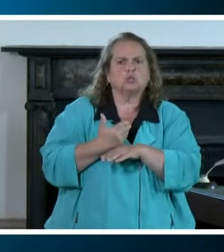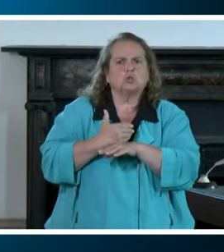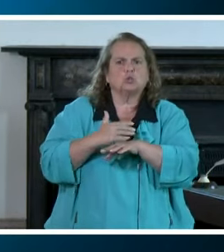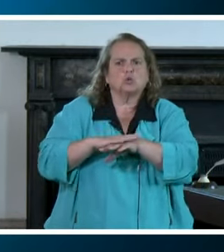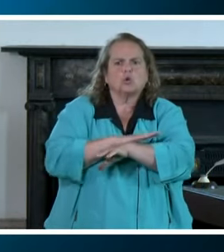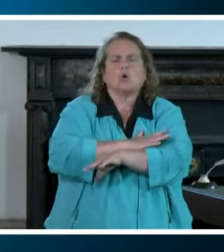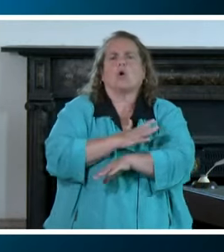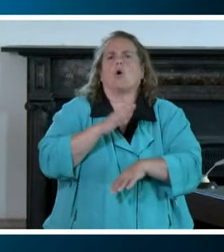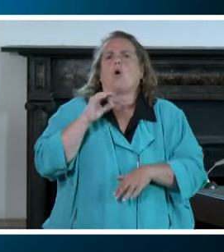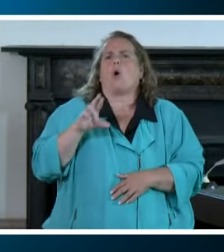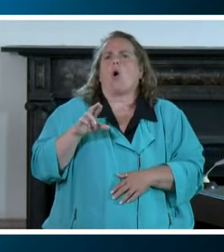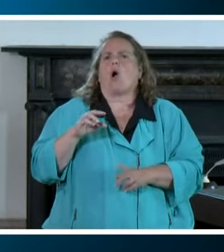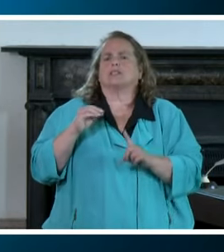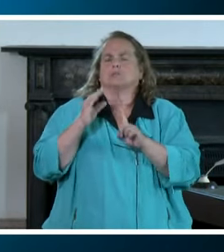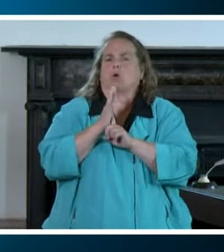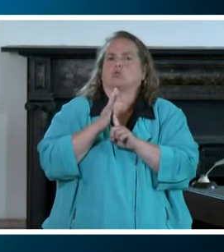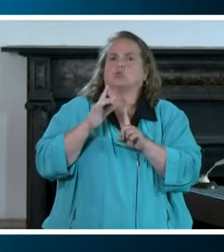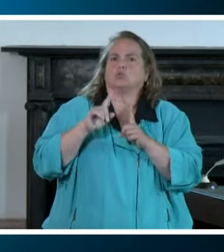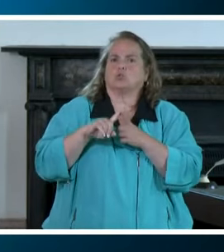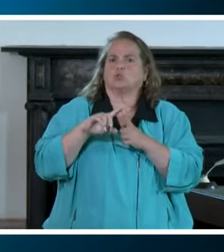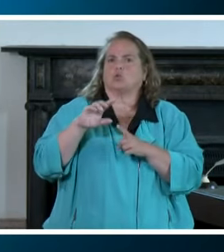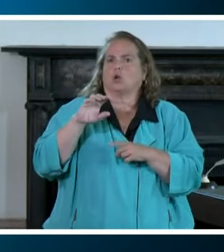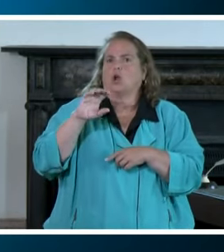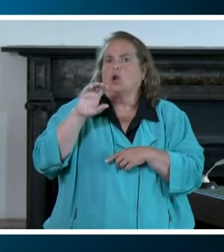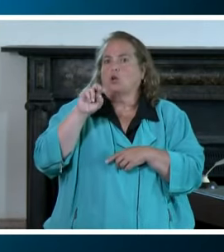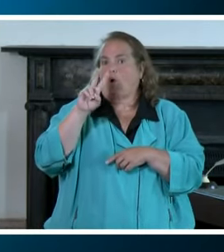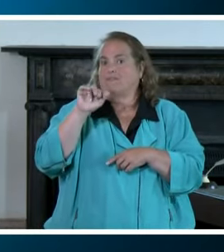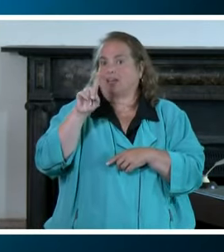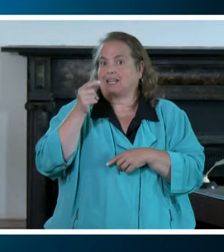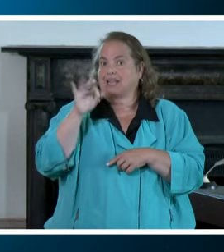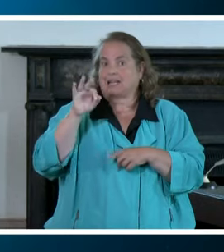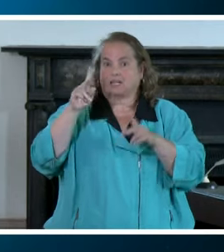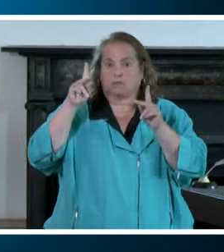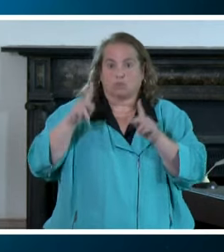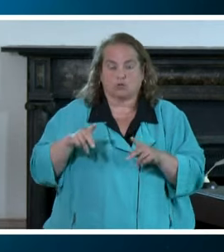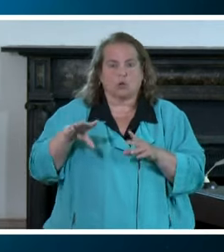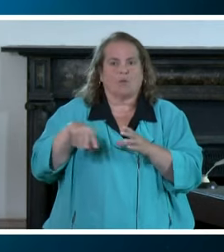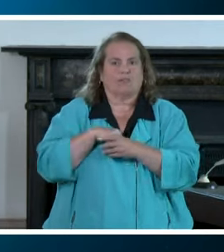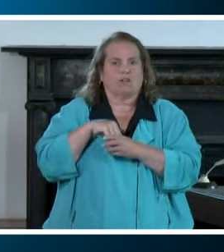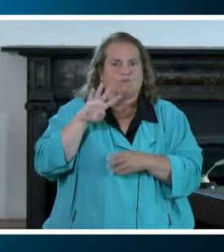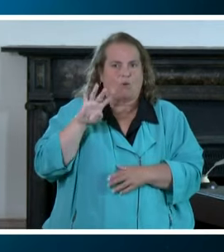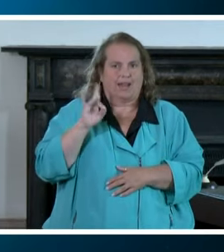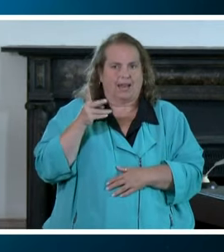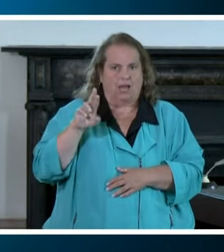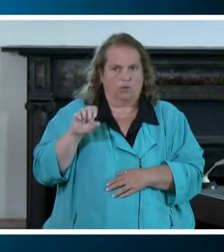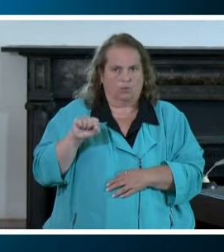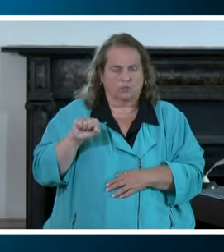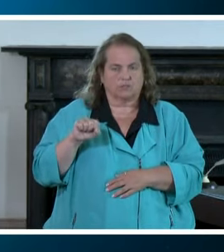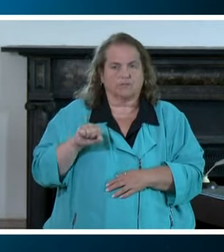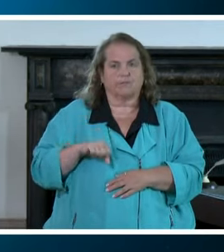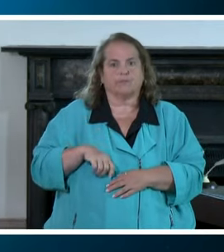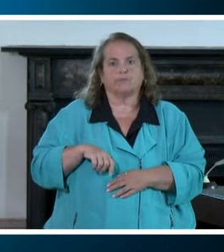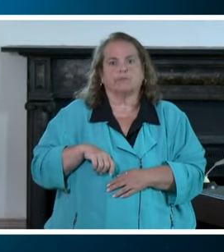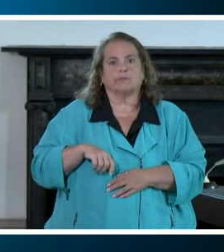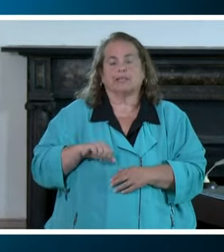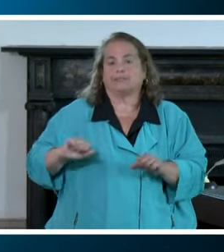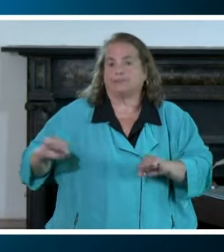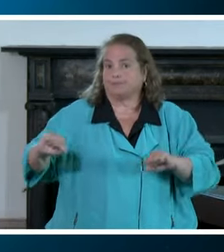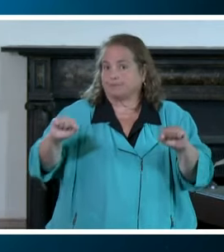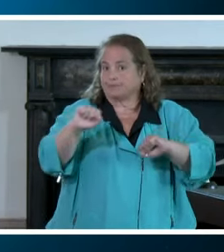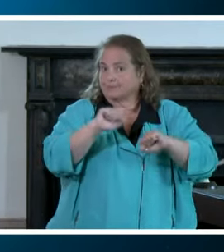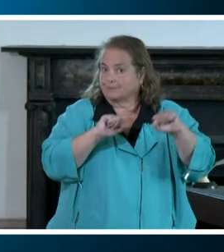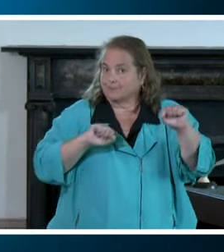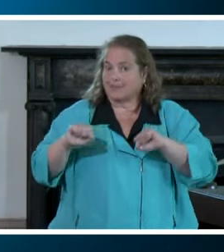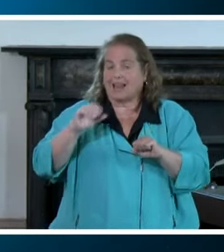or exposure to a coven 19 case within 48 hours sanitation and environment factors